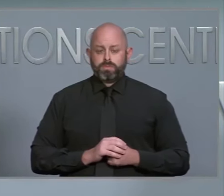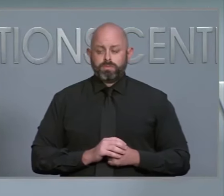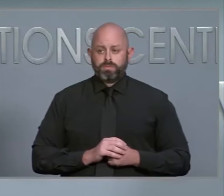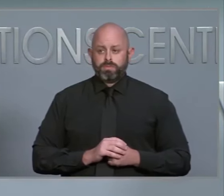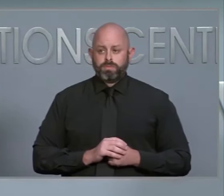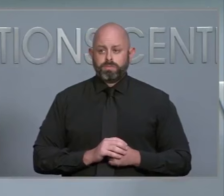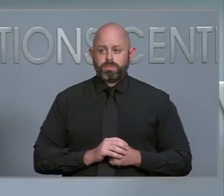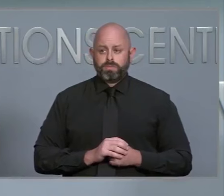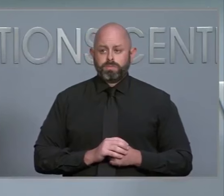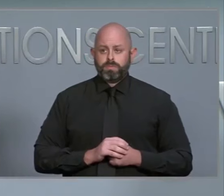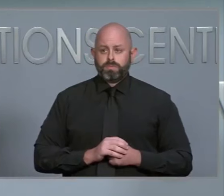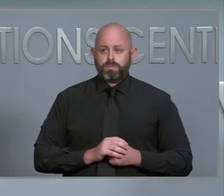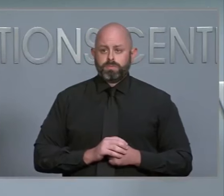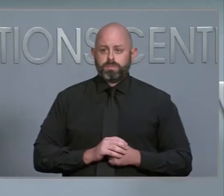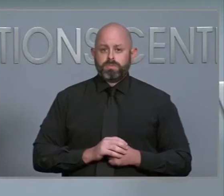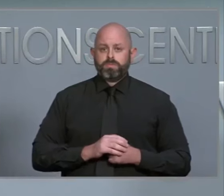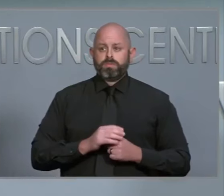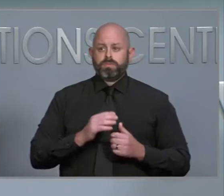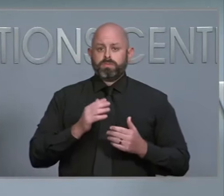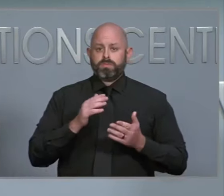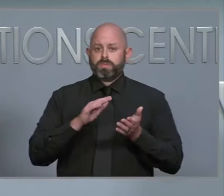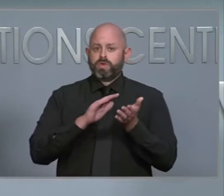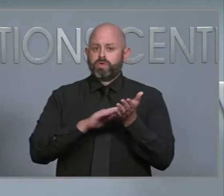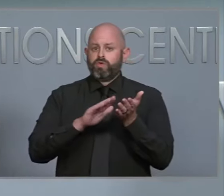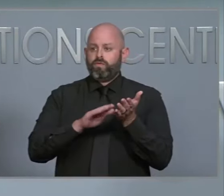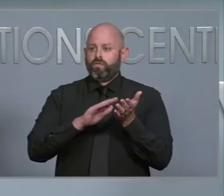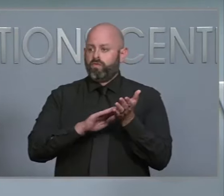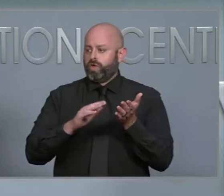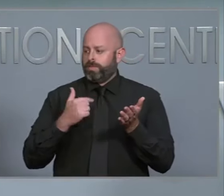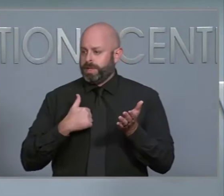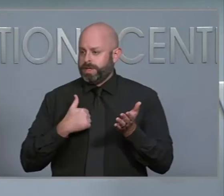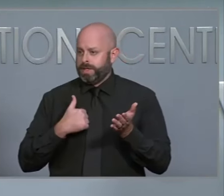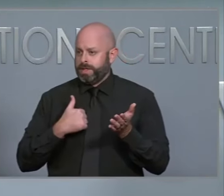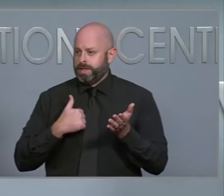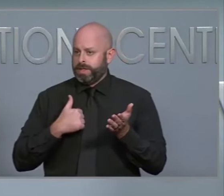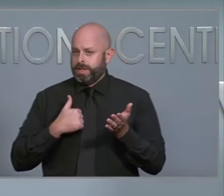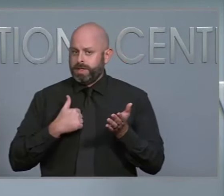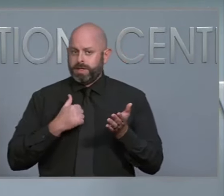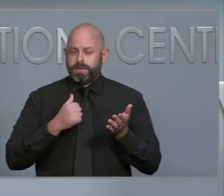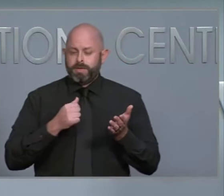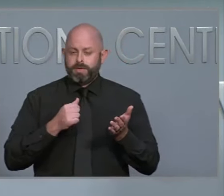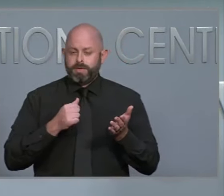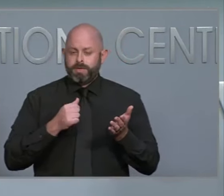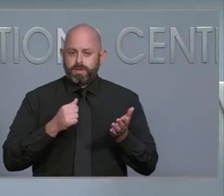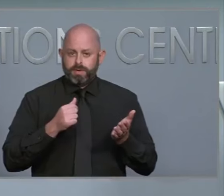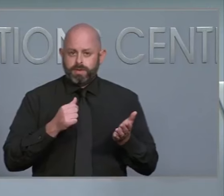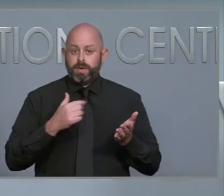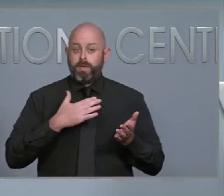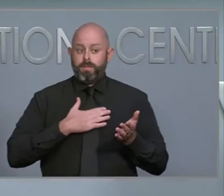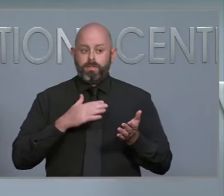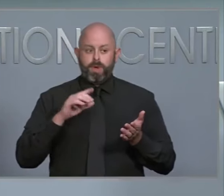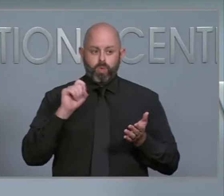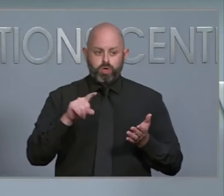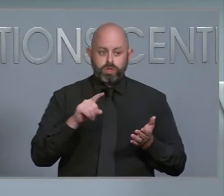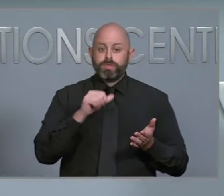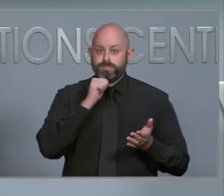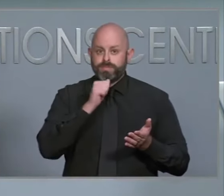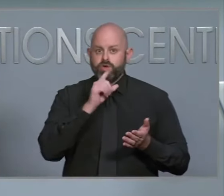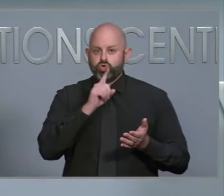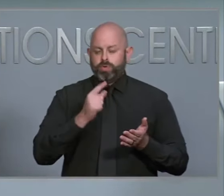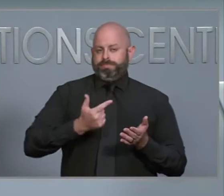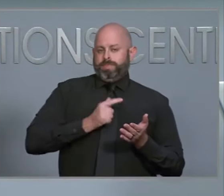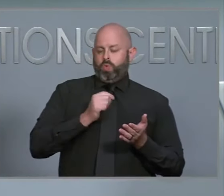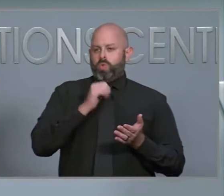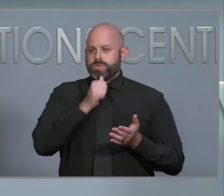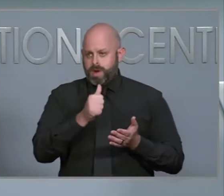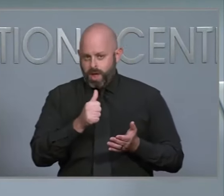Hey, forgive me guys. I wasn't sure if that was going to be my number or not. My question is related to the distribution of that food,